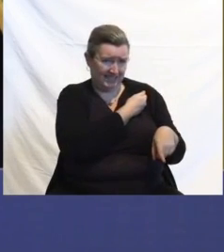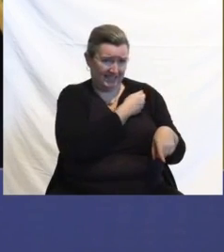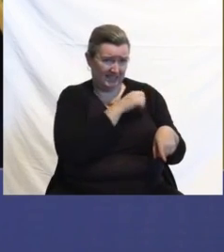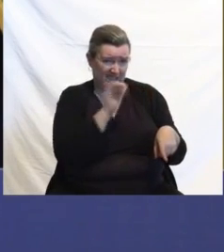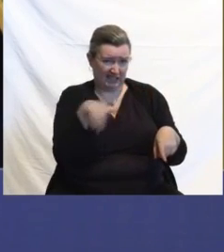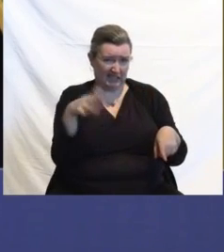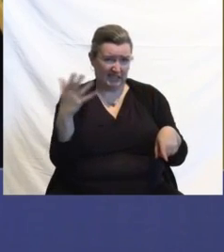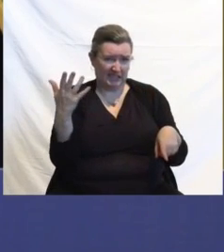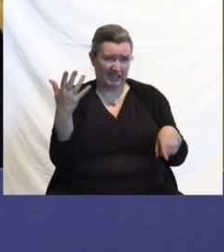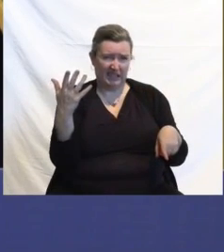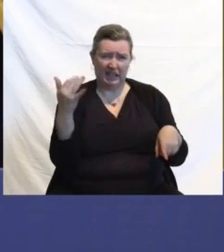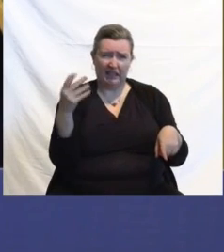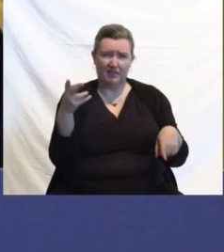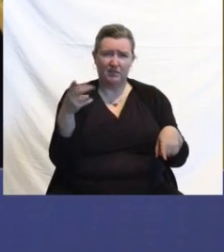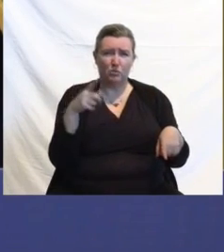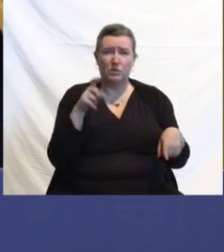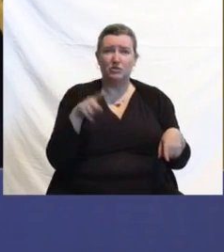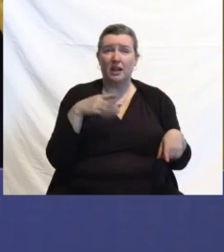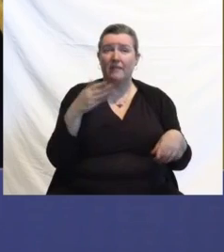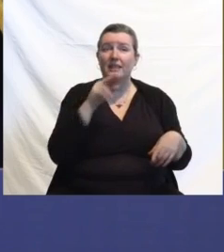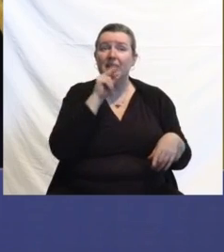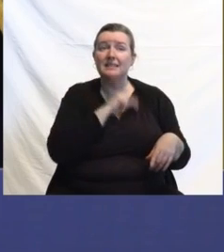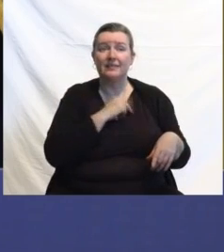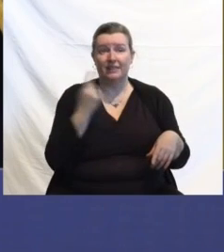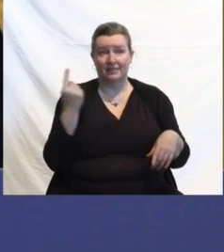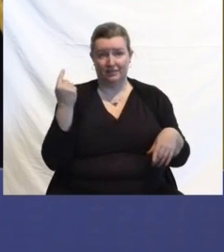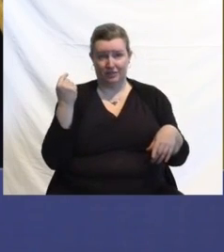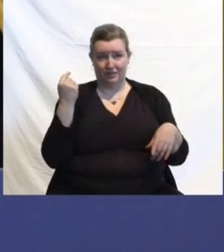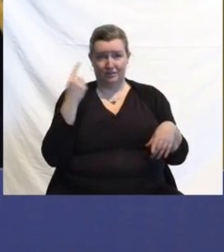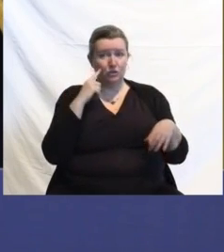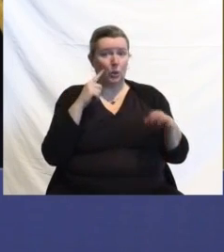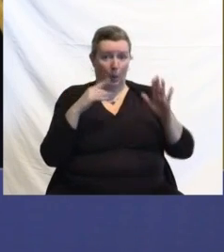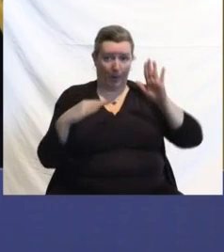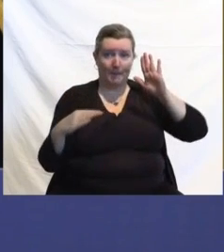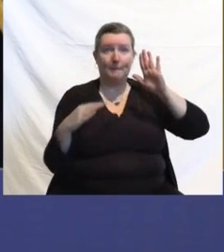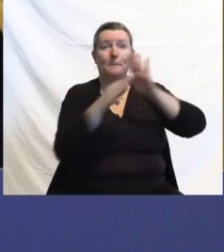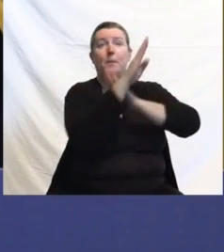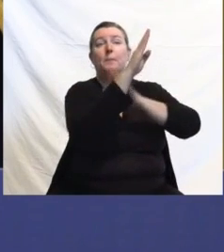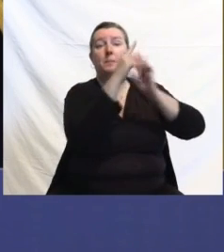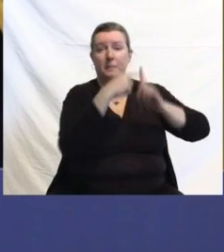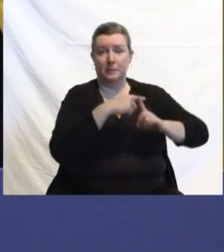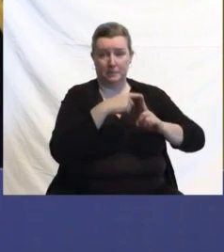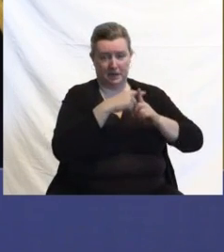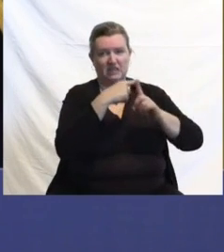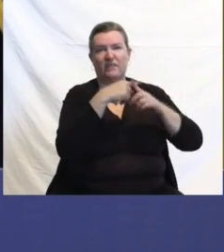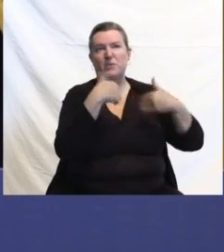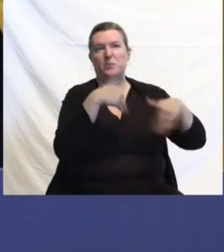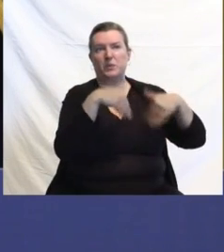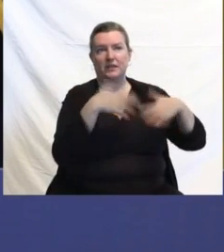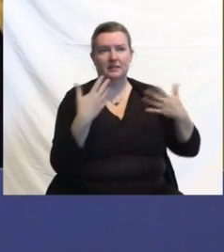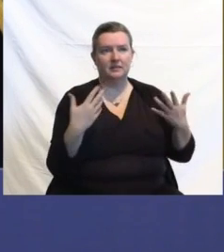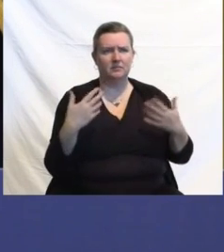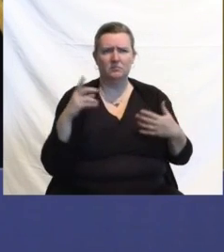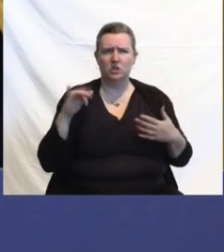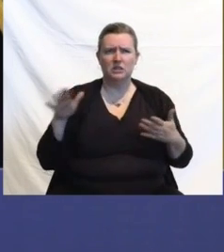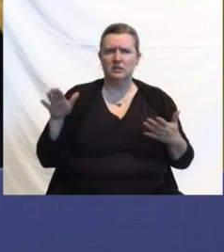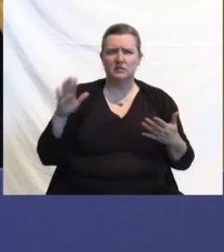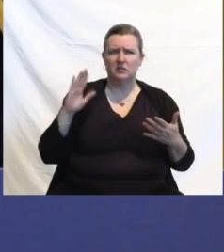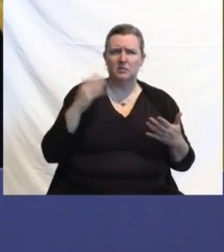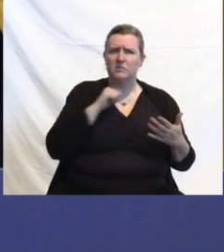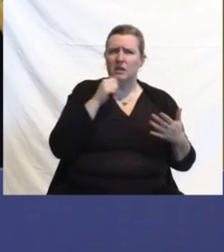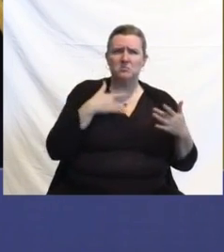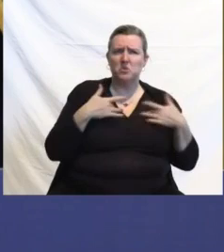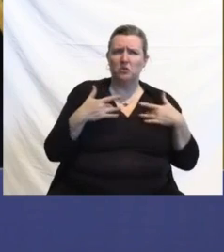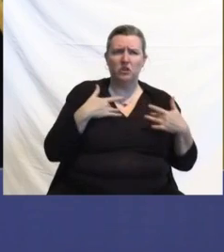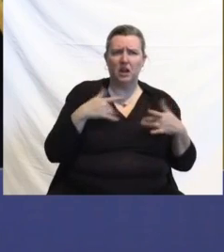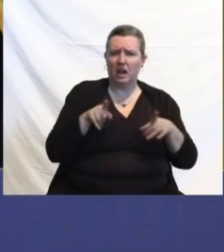you asked post-Thanksgiving last year, you had a big surge. And I think the implication, Judy, was you sound like you're not as worried as you were last year. I think